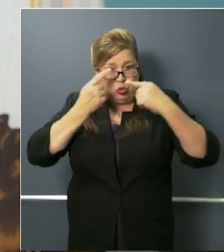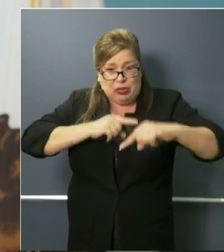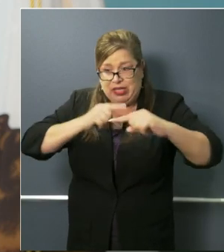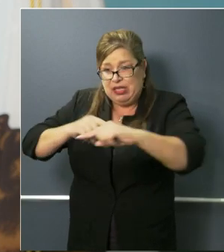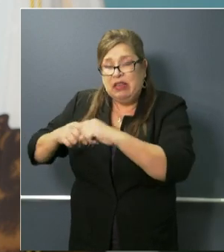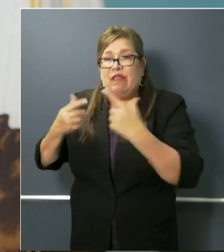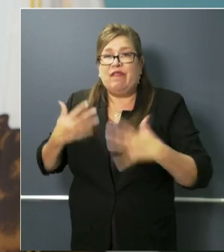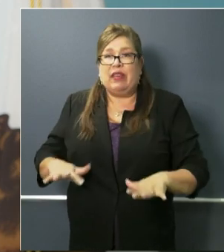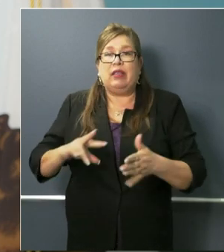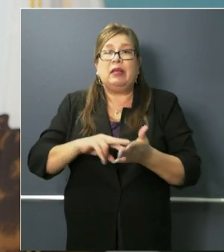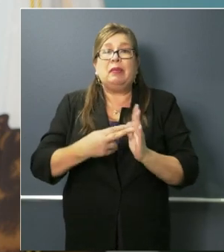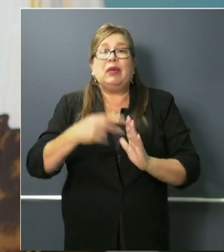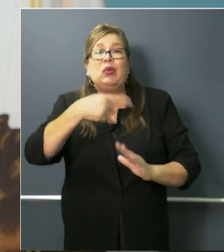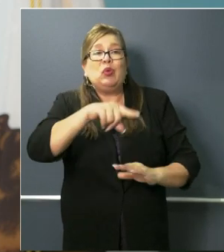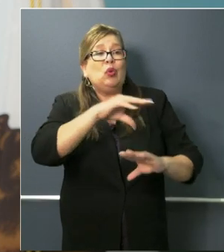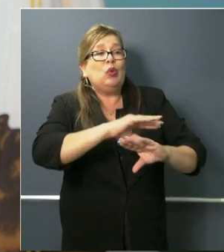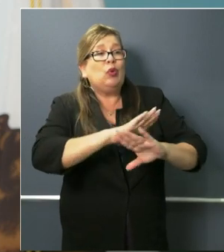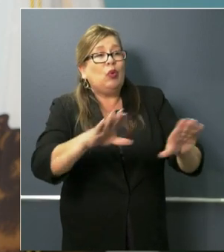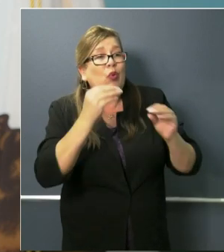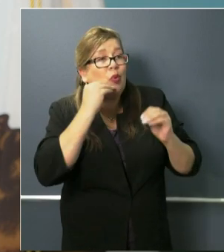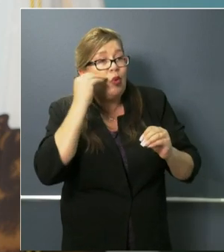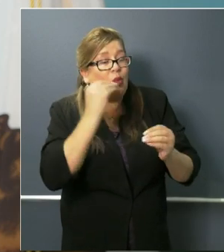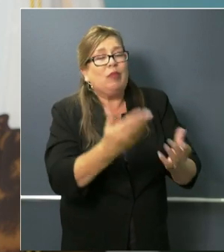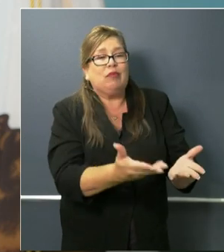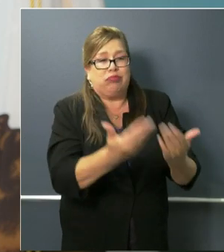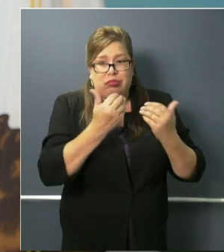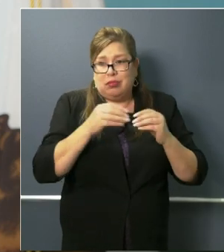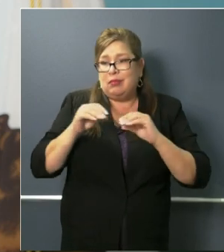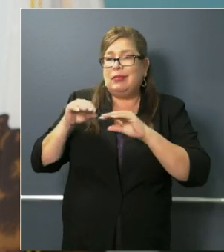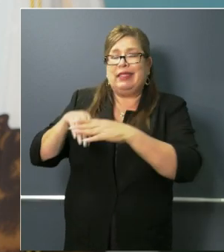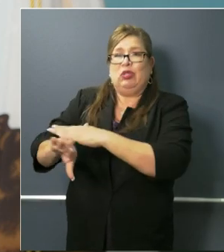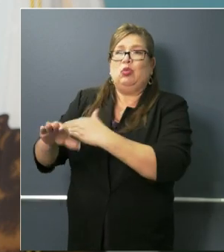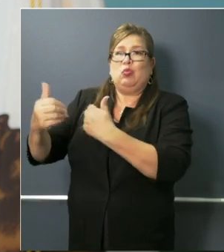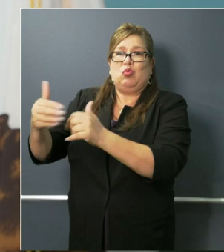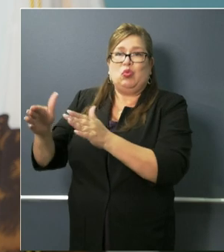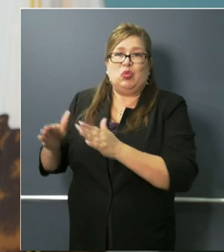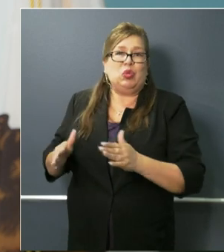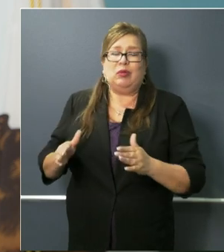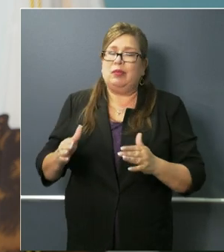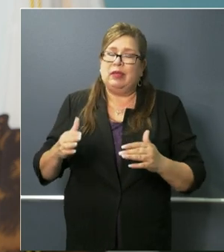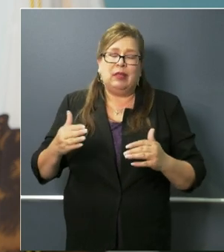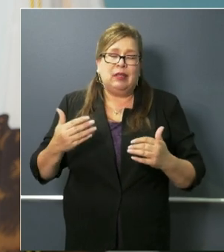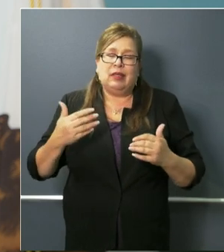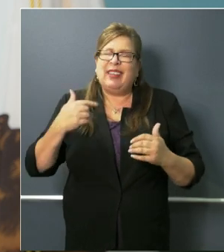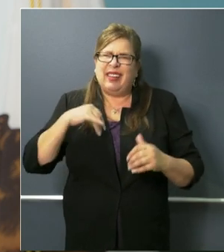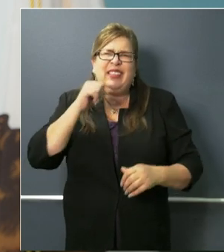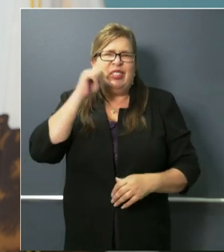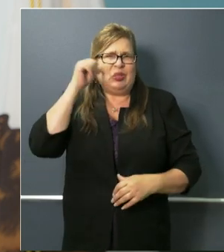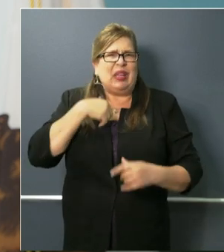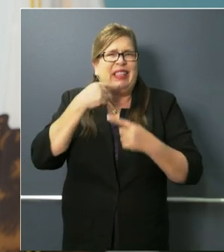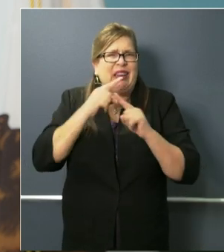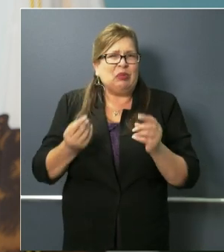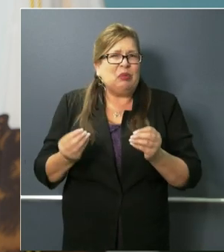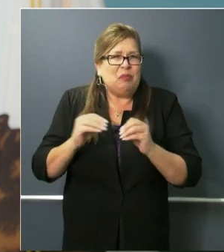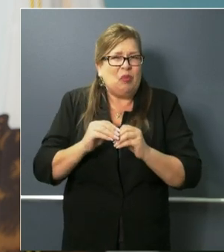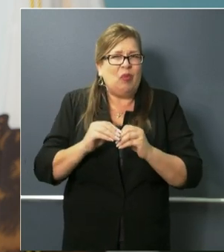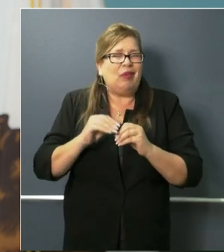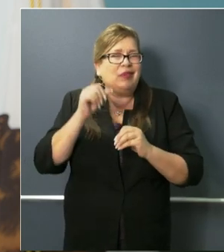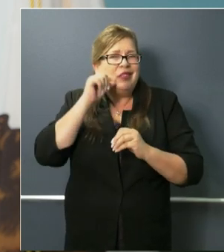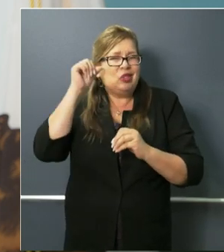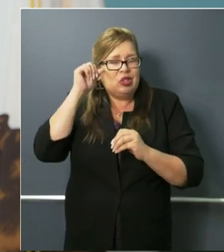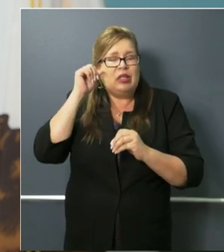people off the streets in real time. That can't happen soon enough. I announced the details of that effort yesterday. We want to continue